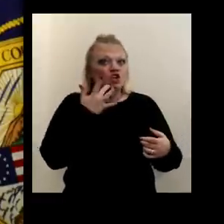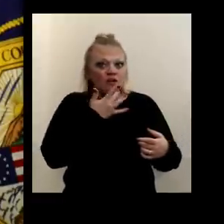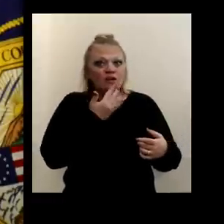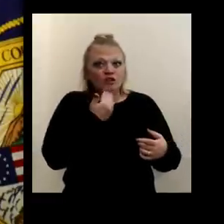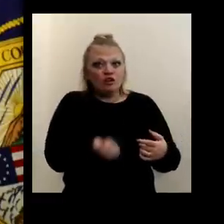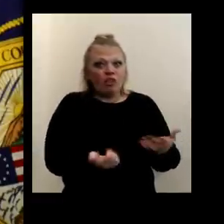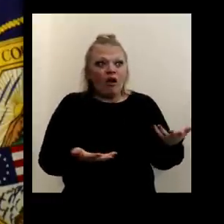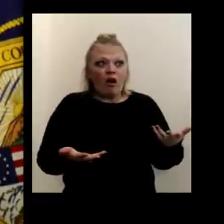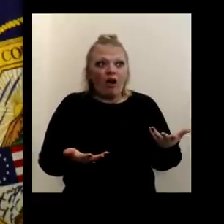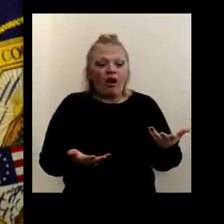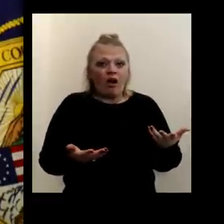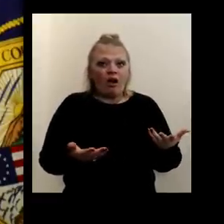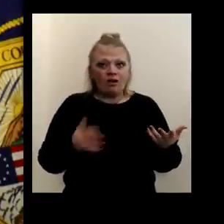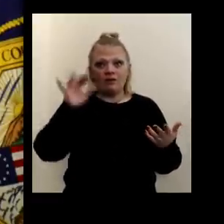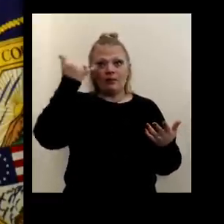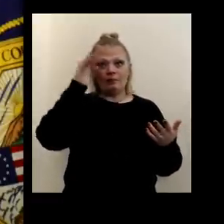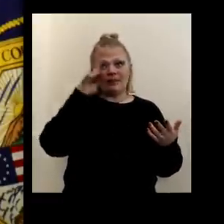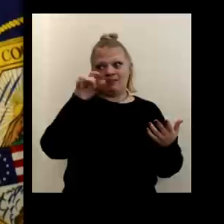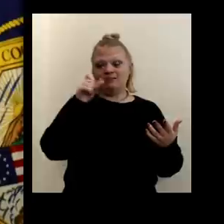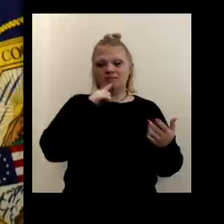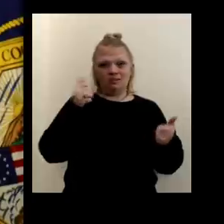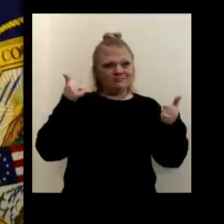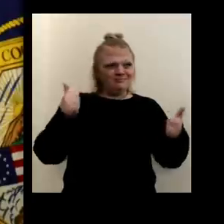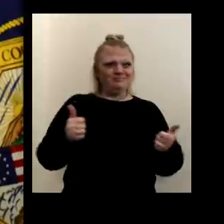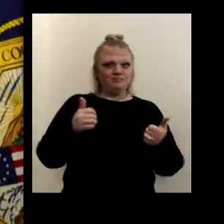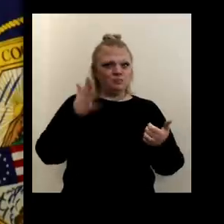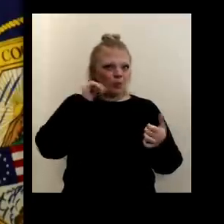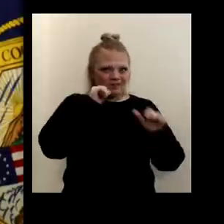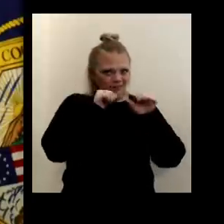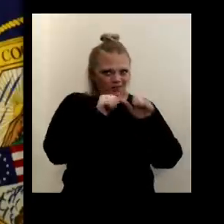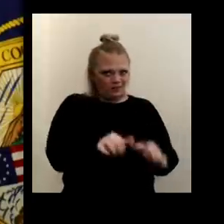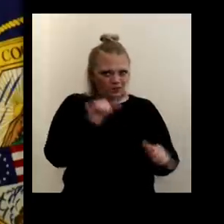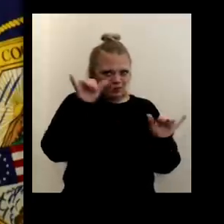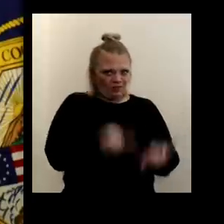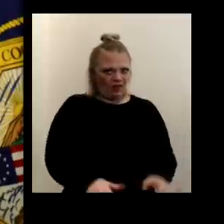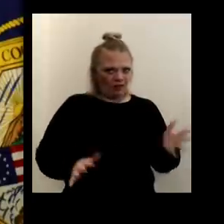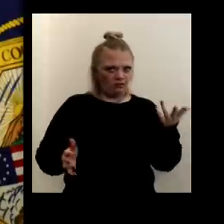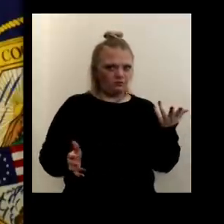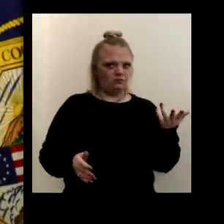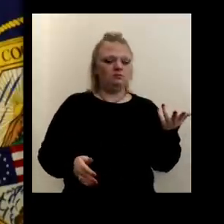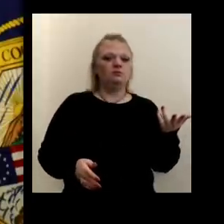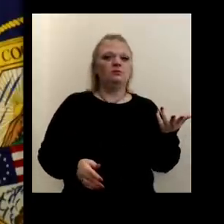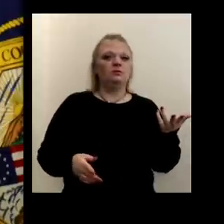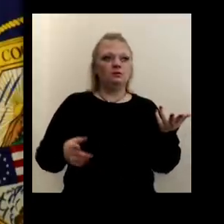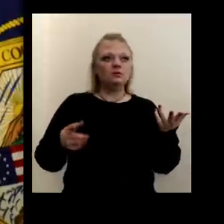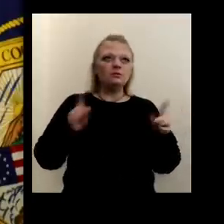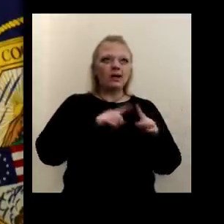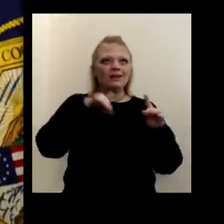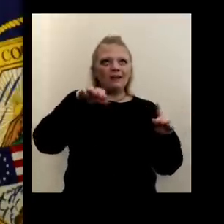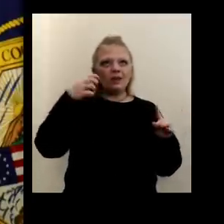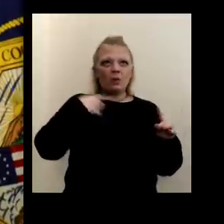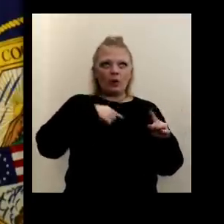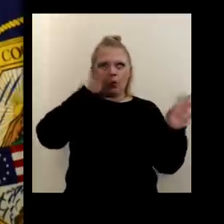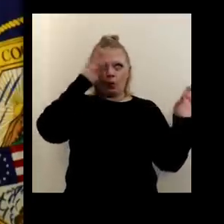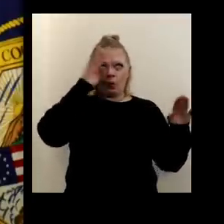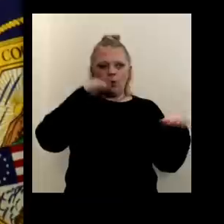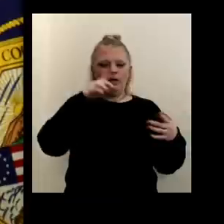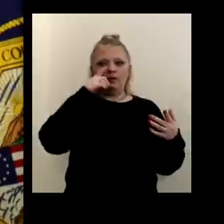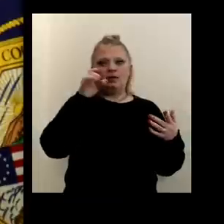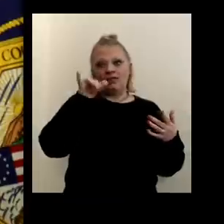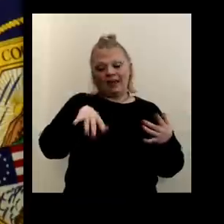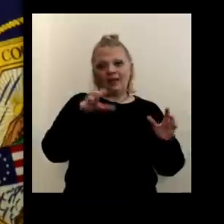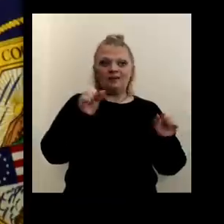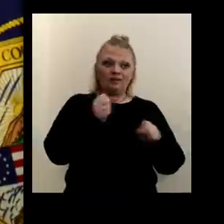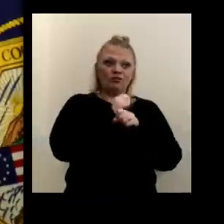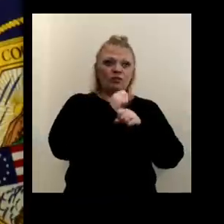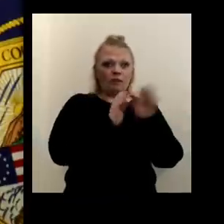on one heck of a roll. So why don't we continue doing that? And, uh, we are worried because that could create